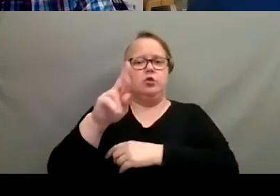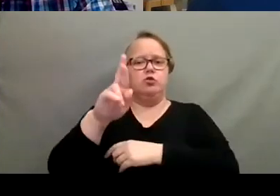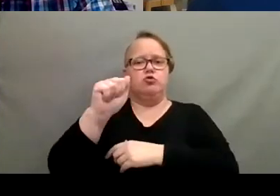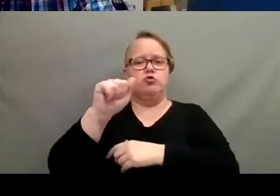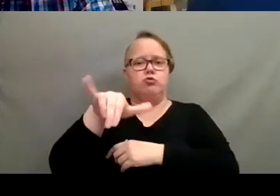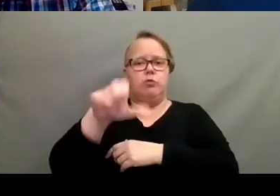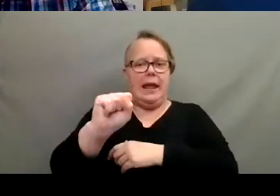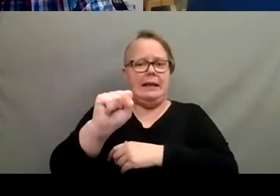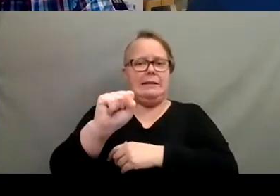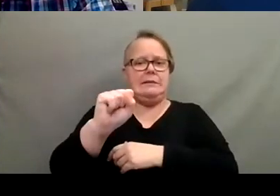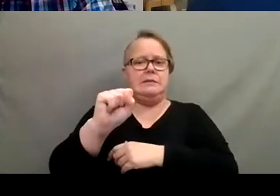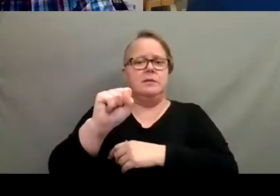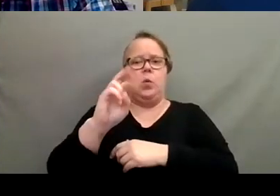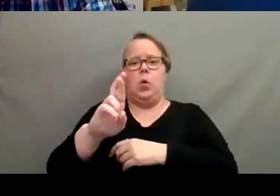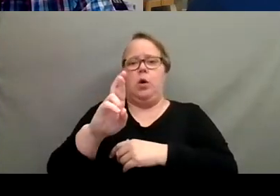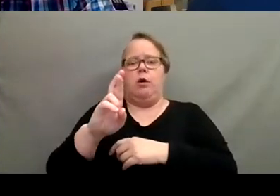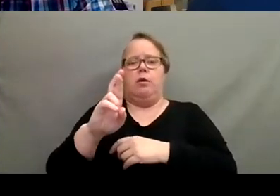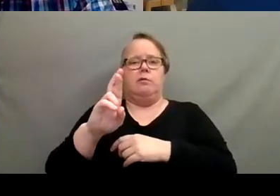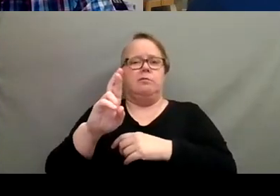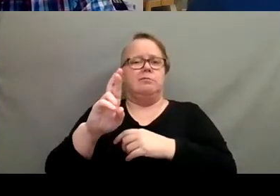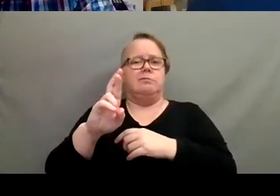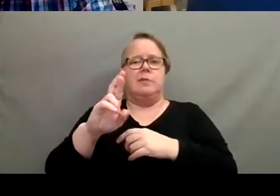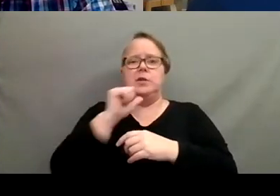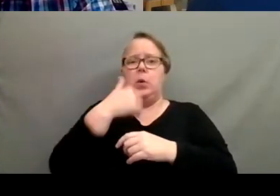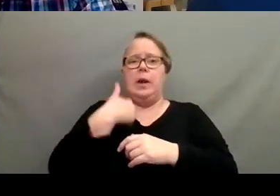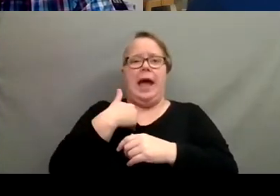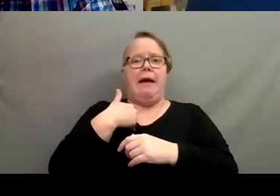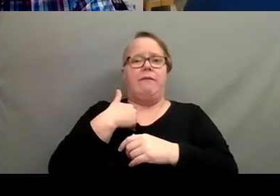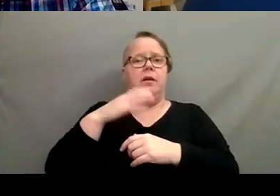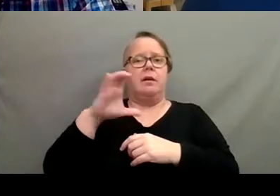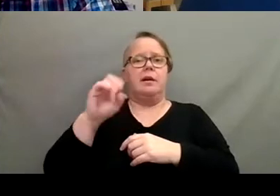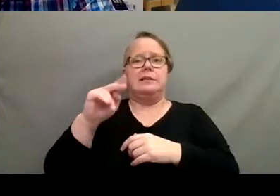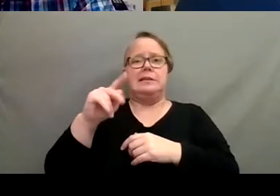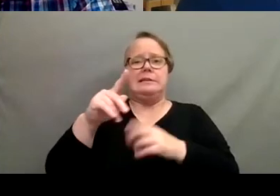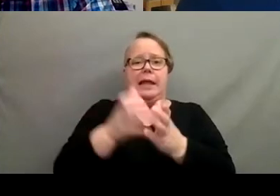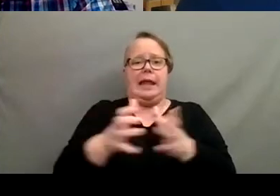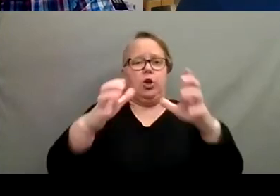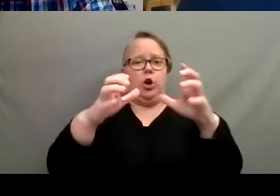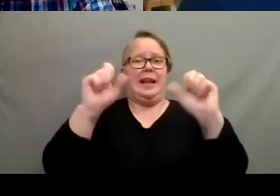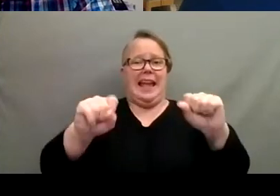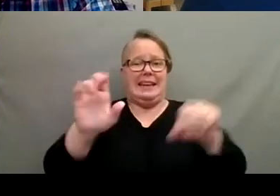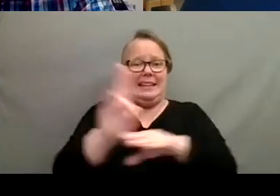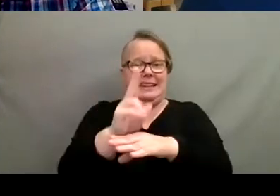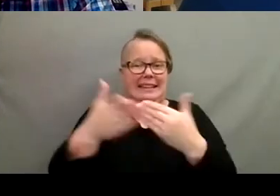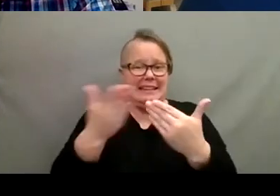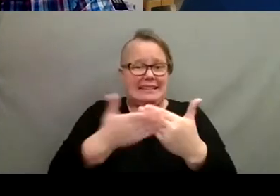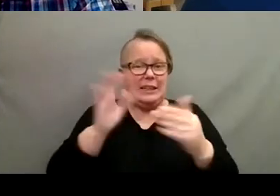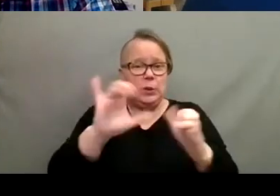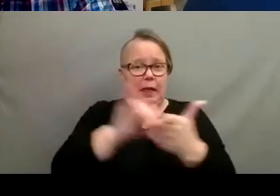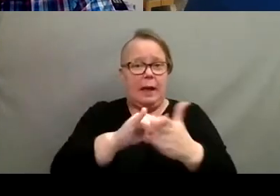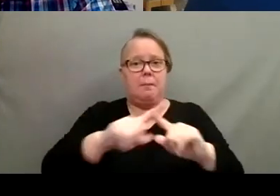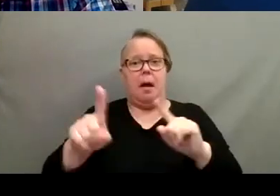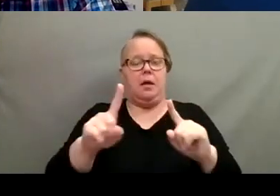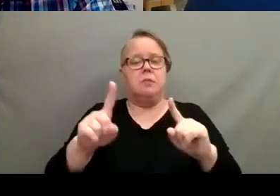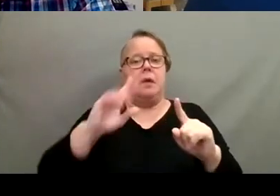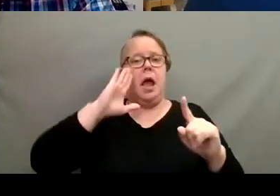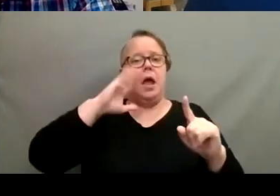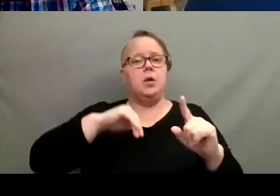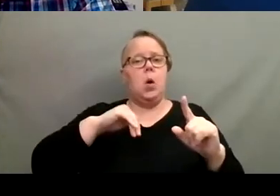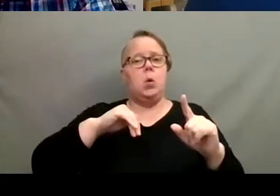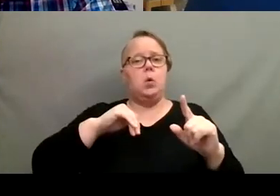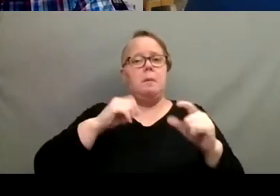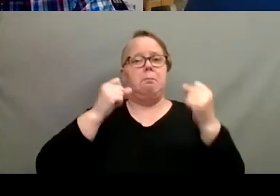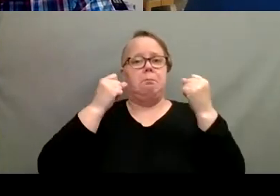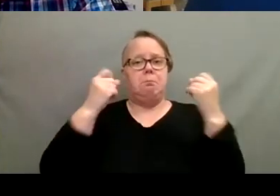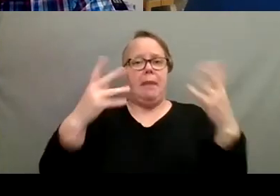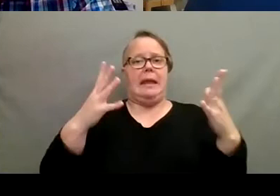or I don't have a type of container that I could do that easily. Um, so I don't tend to do that too often, but I know a lot of, a lot of